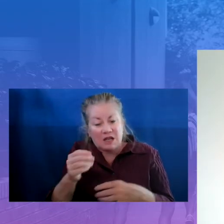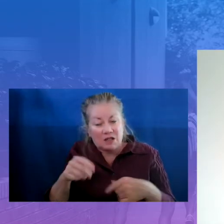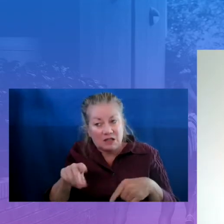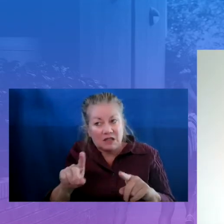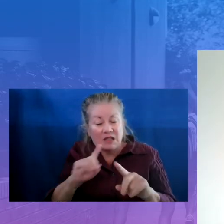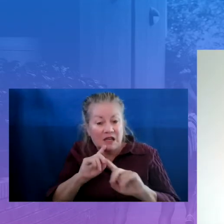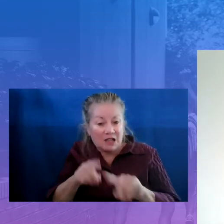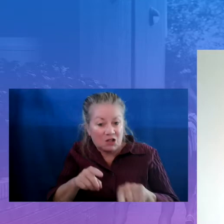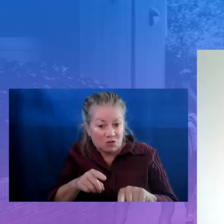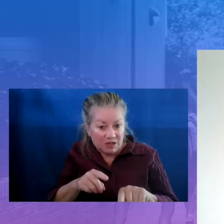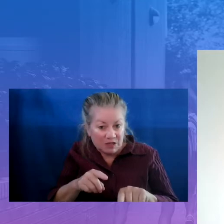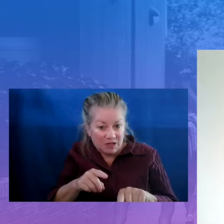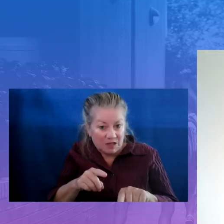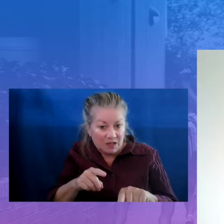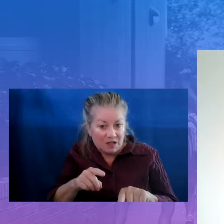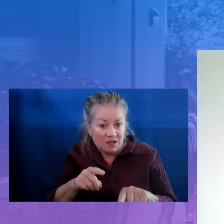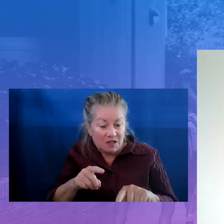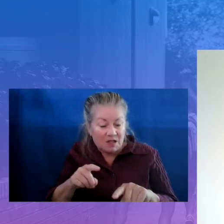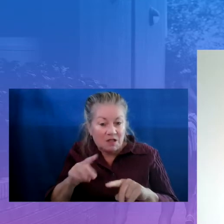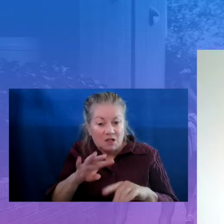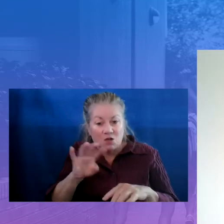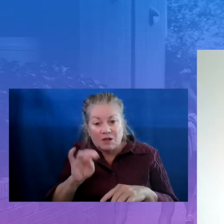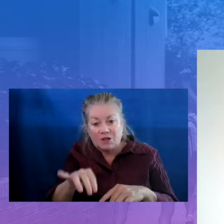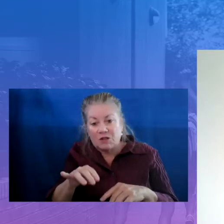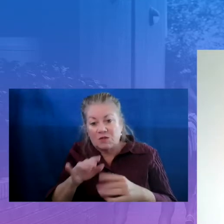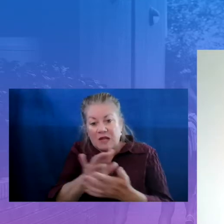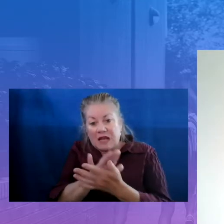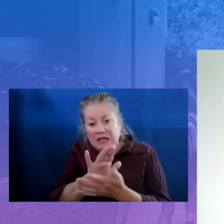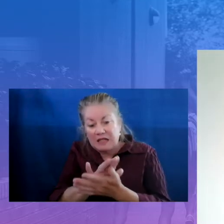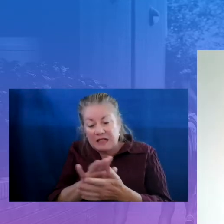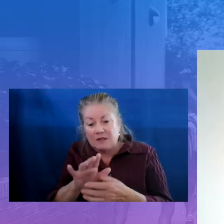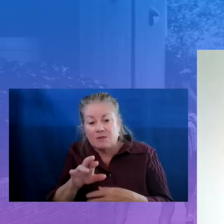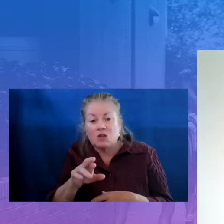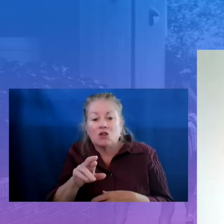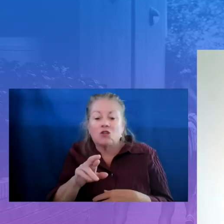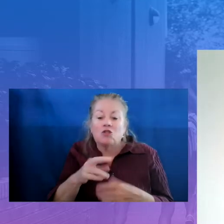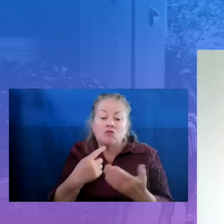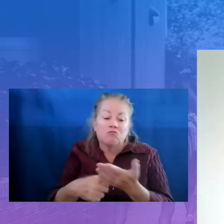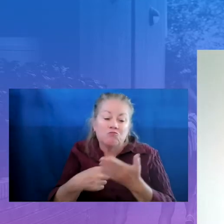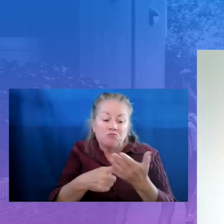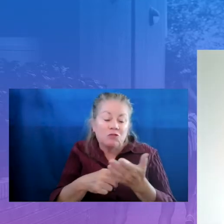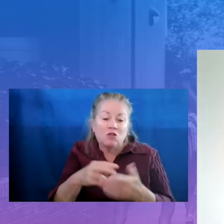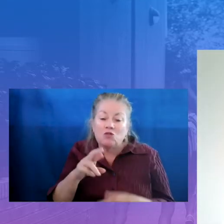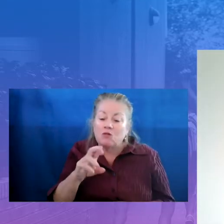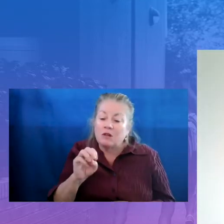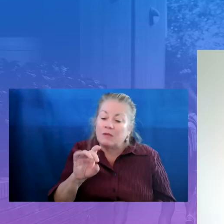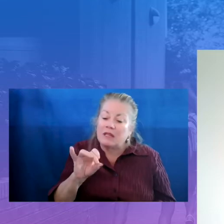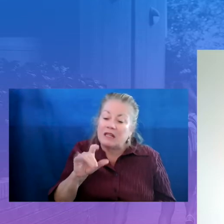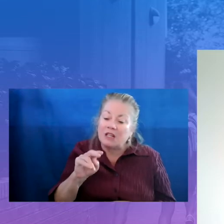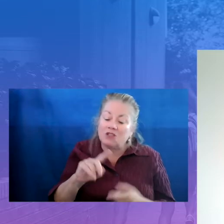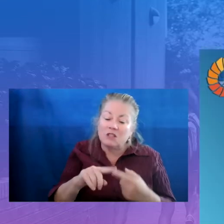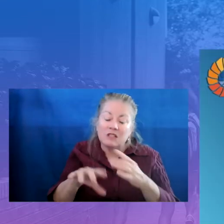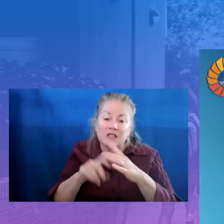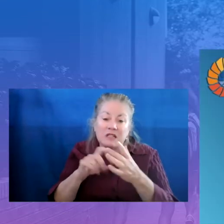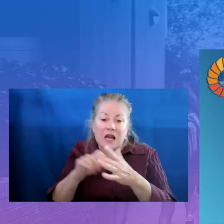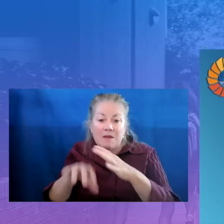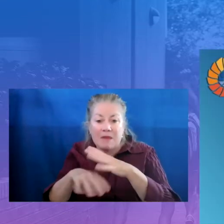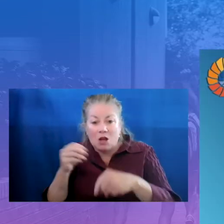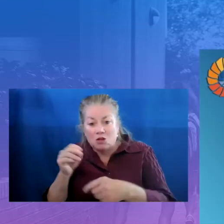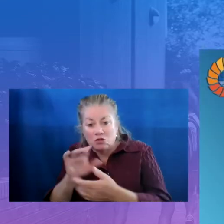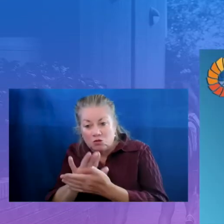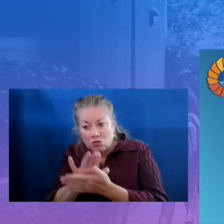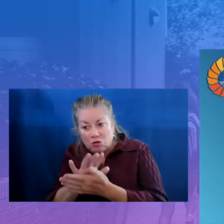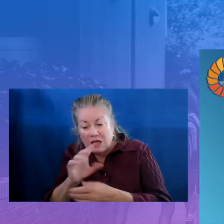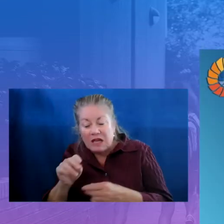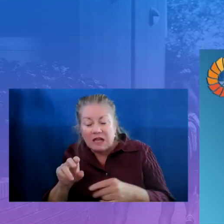academic remediation, time out of school and need for nurturing and supportive structures. And